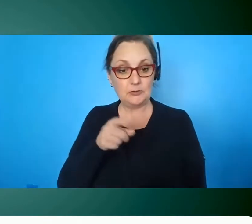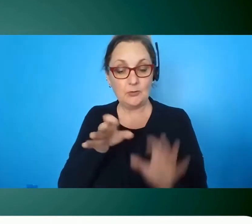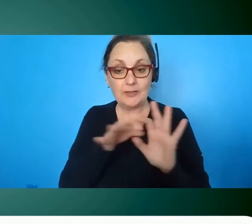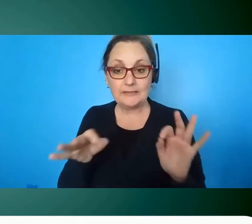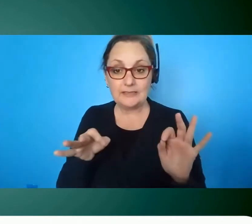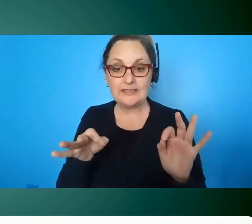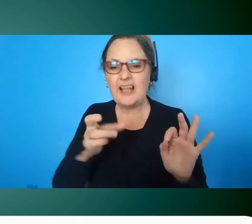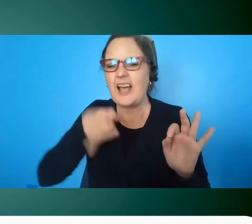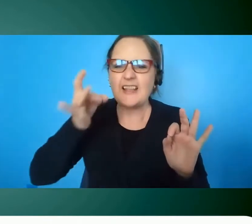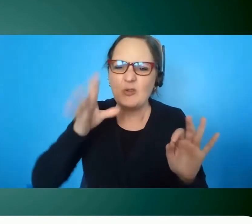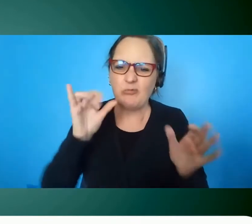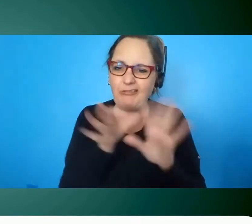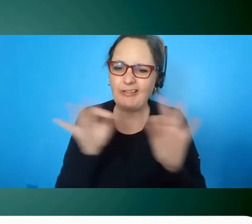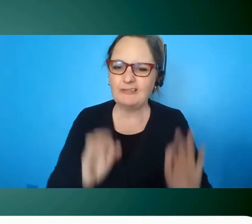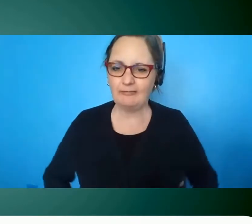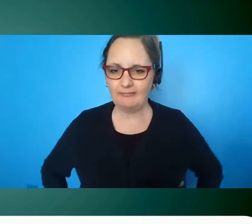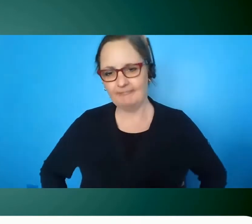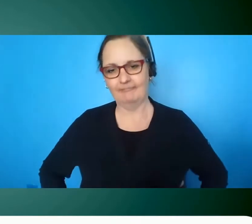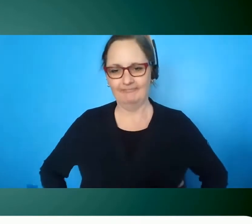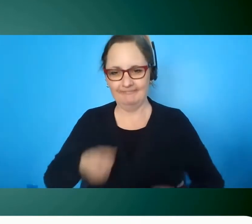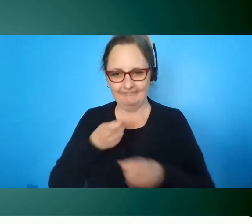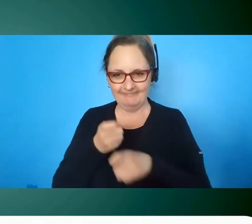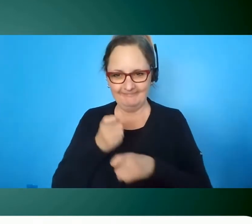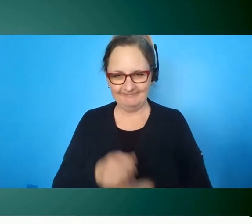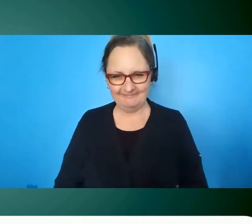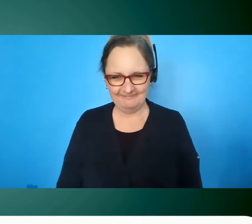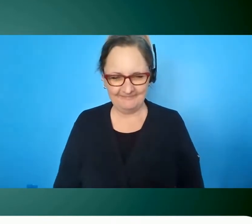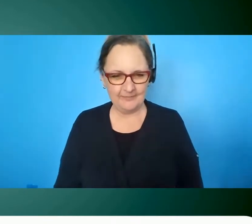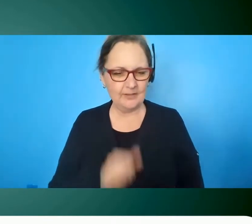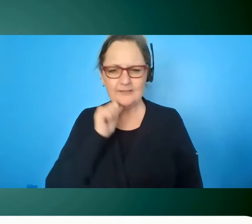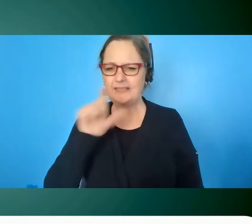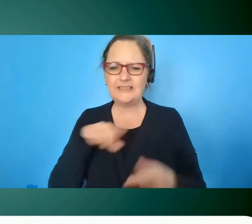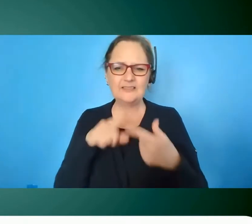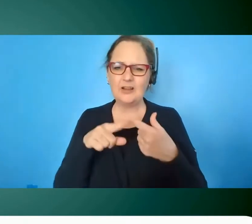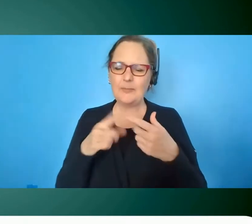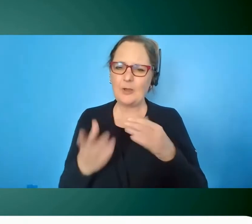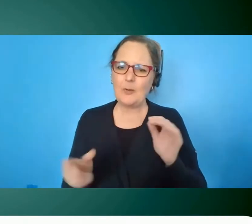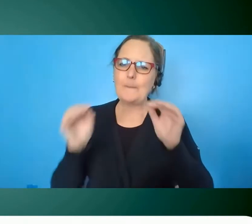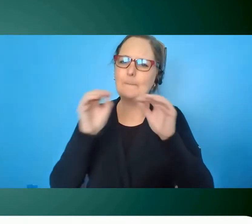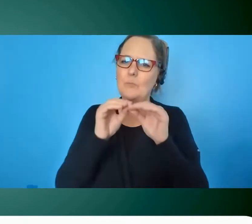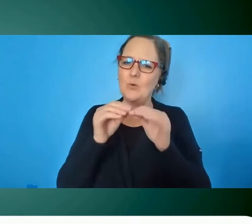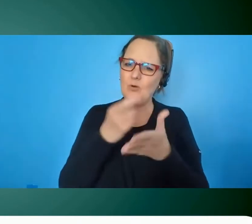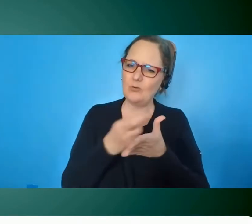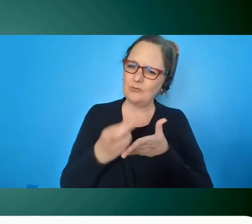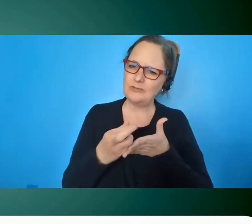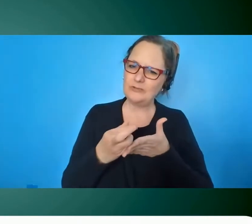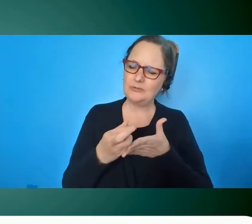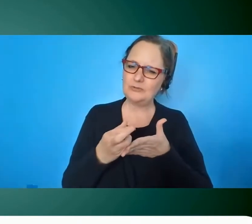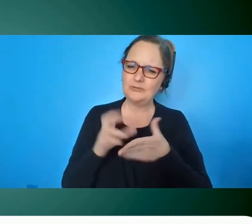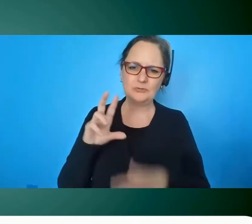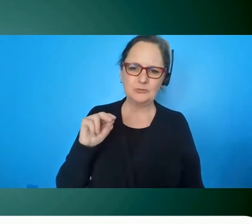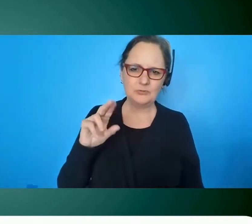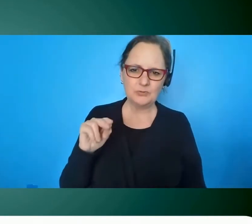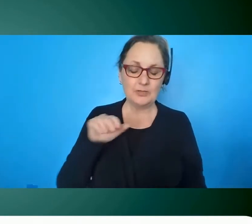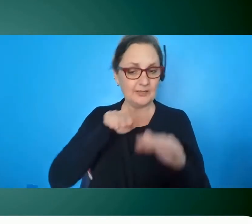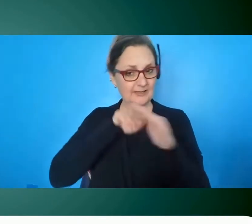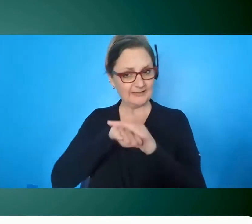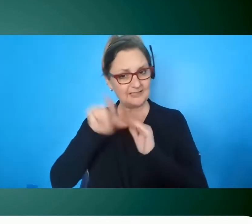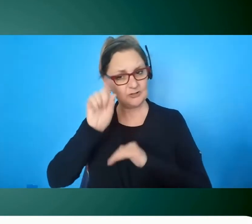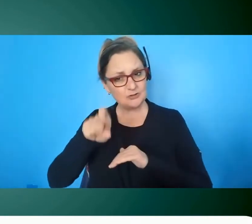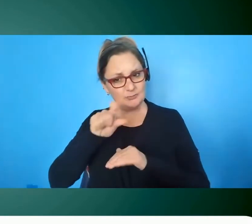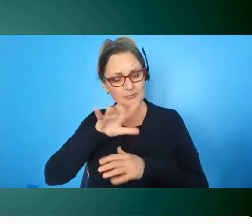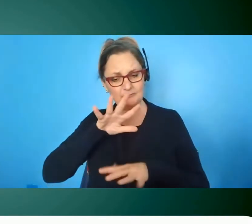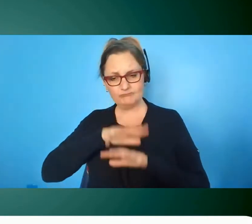saying i don't like it um because this isn't about additional resources in many ways accessibility should be